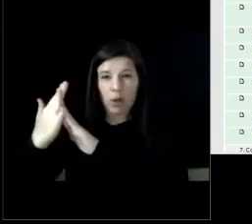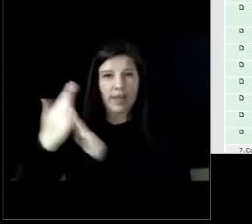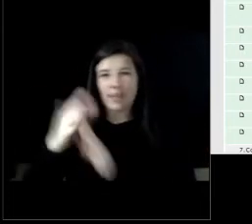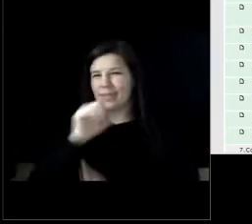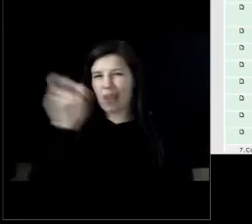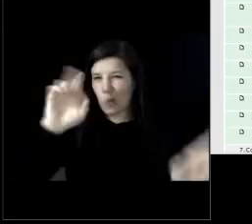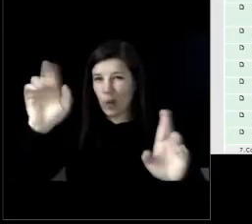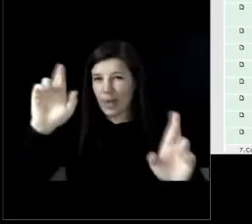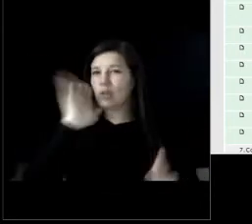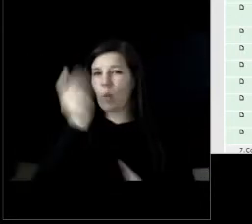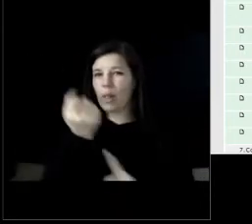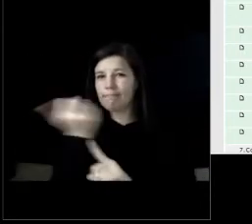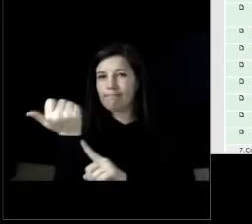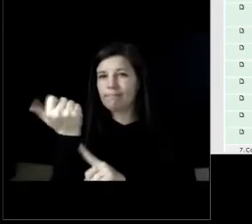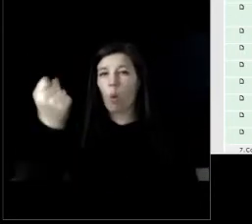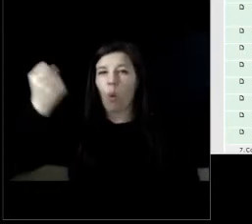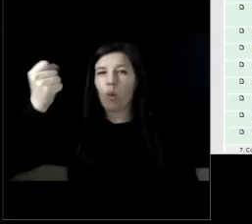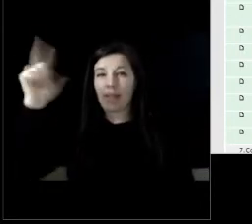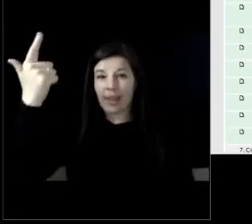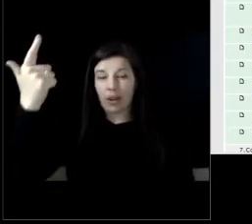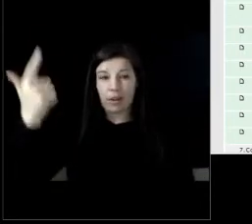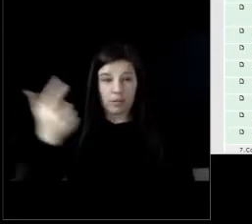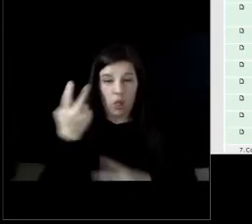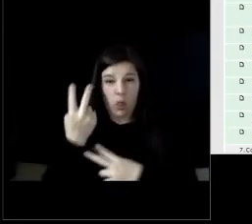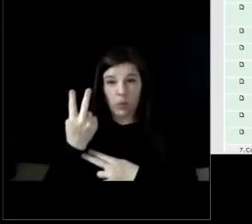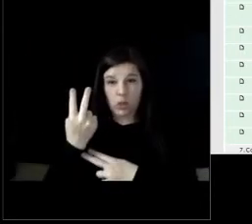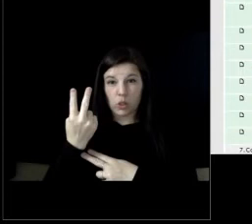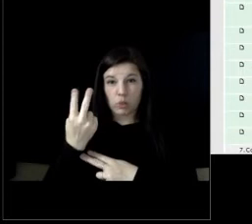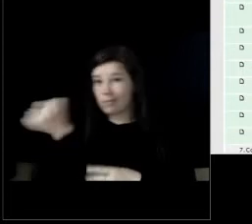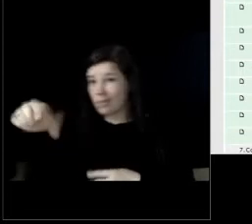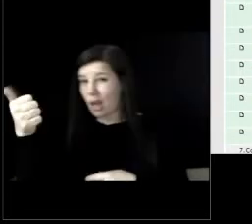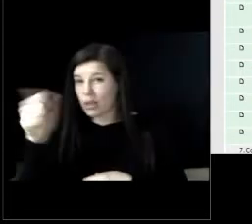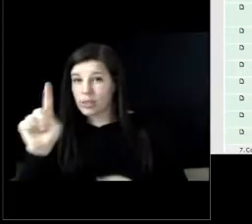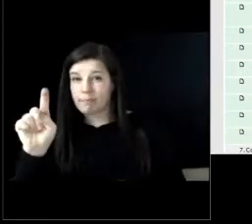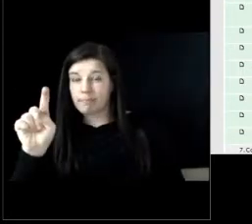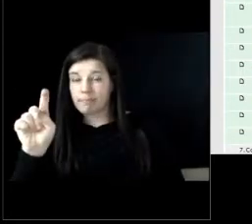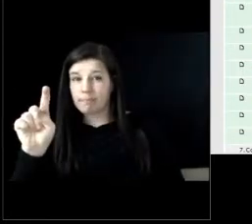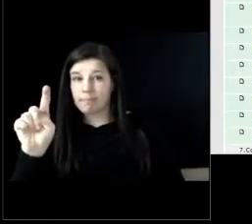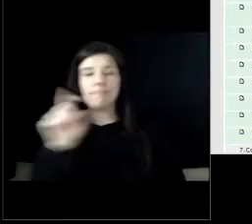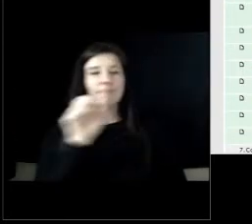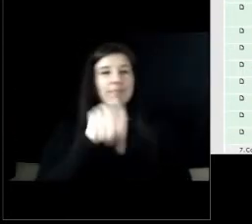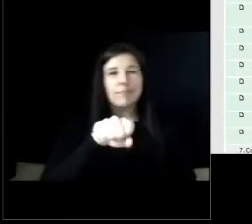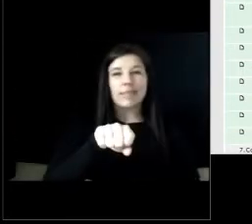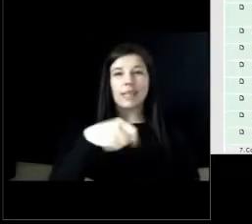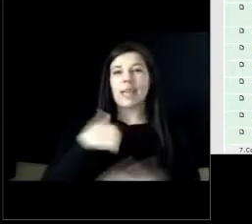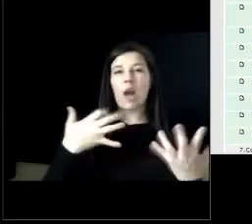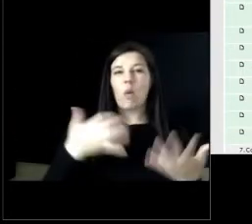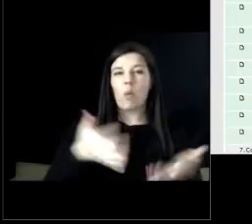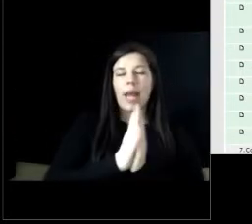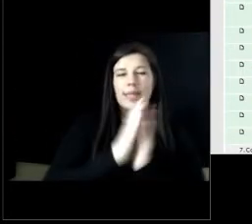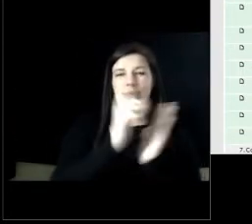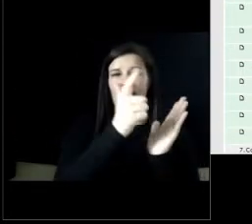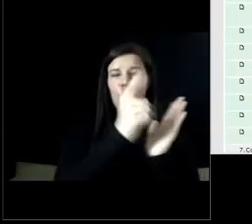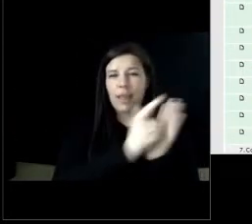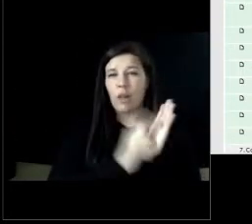um but just those two items for me is there anything else from the other board members um yes i'd like to ask legal can we